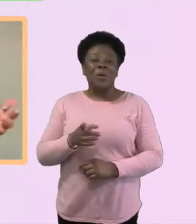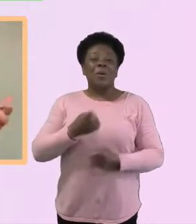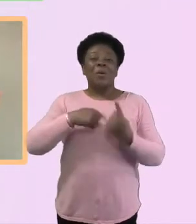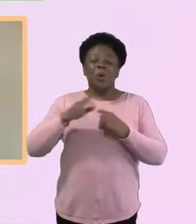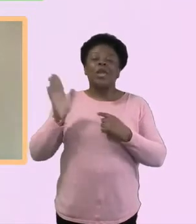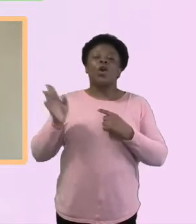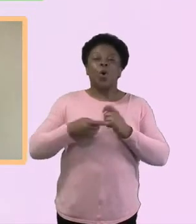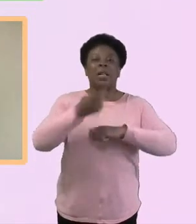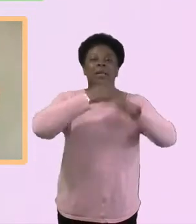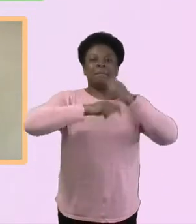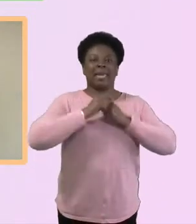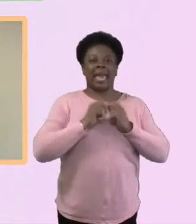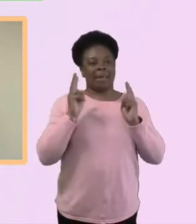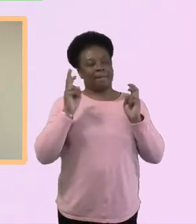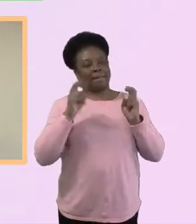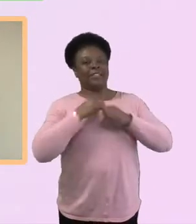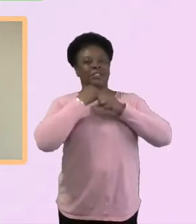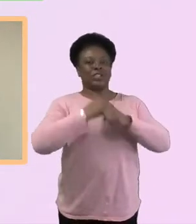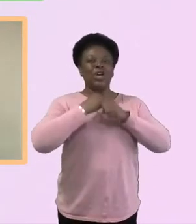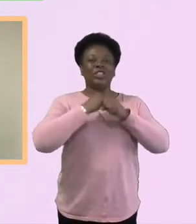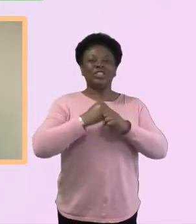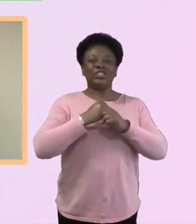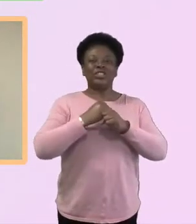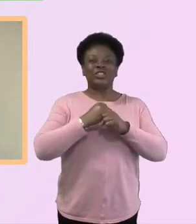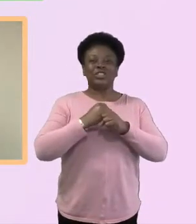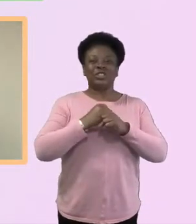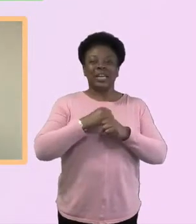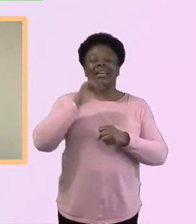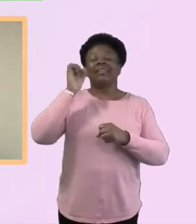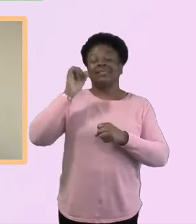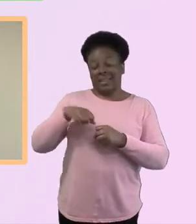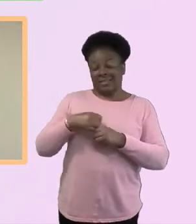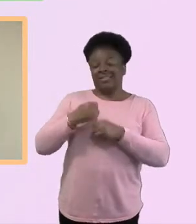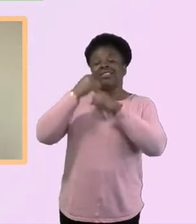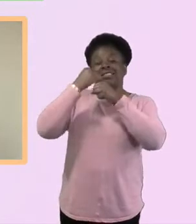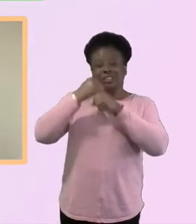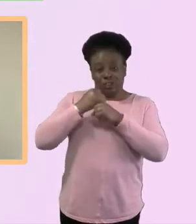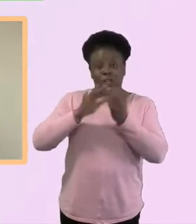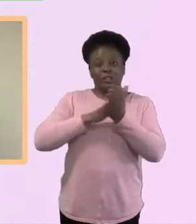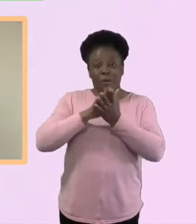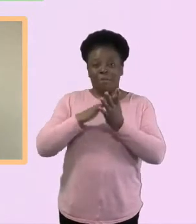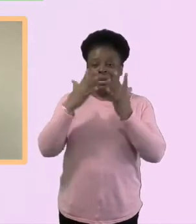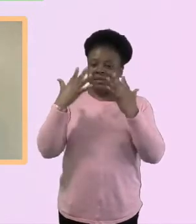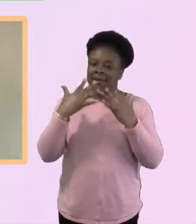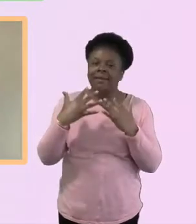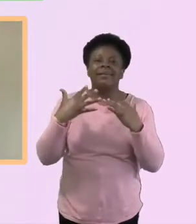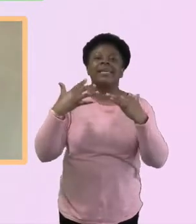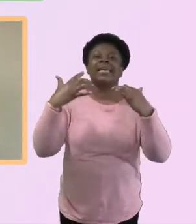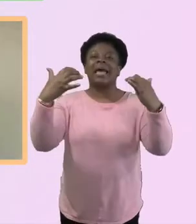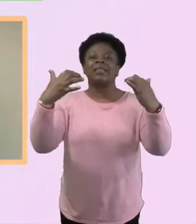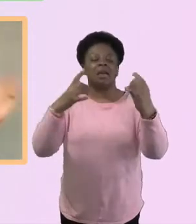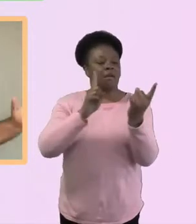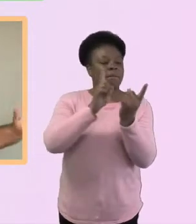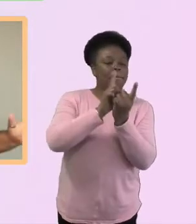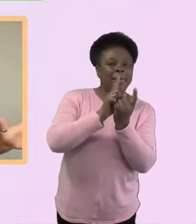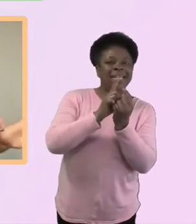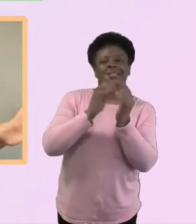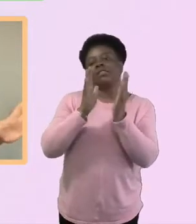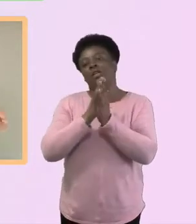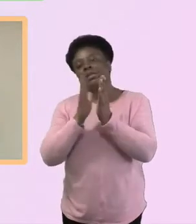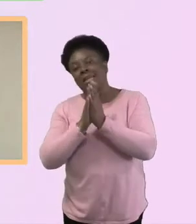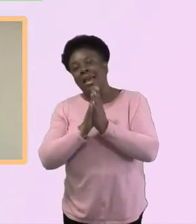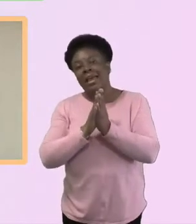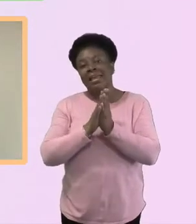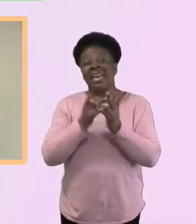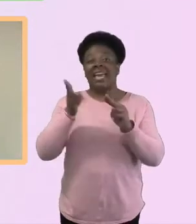none of us on this panel or watching this, I would imagine would say, yeah, church is just about the gathering on the Sunday, maybe the midweek gathering. If we're really super holy, we have two, maybe three